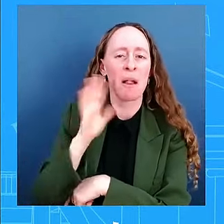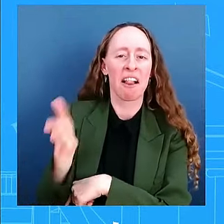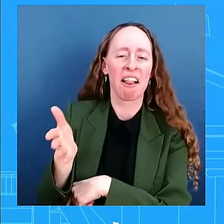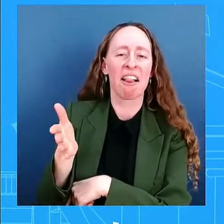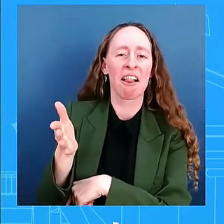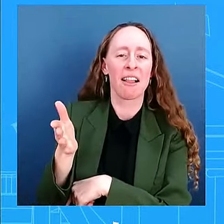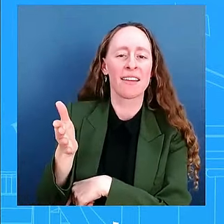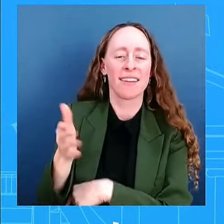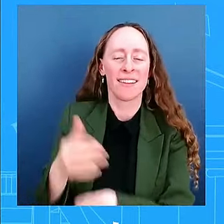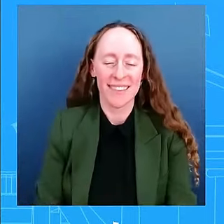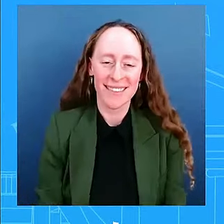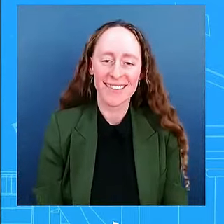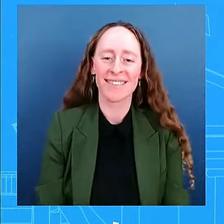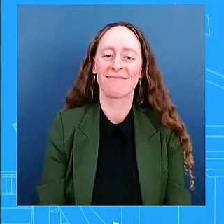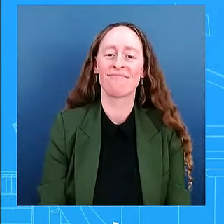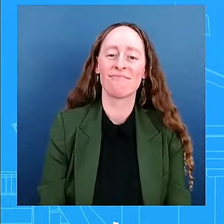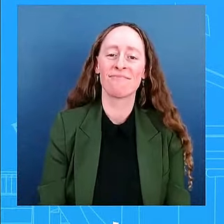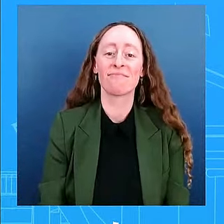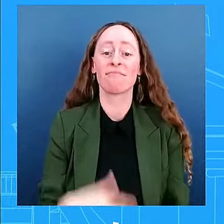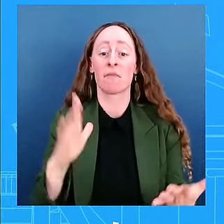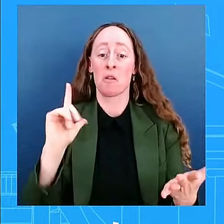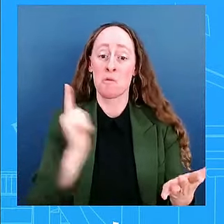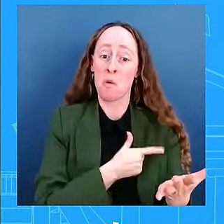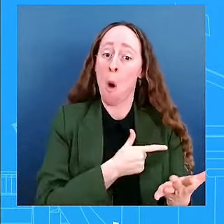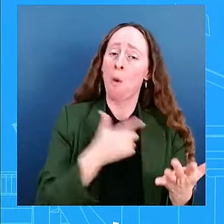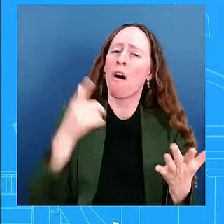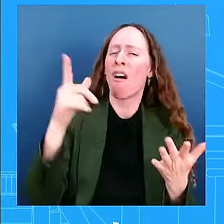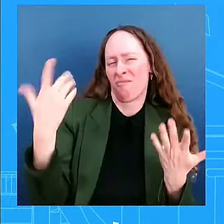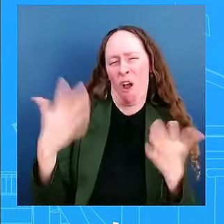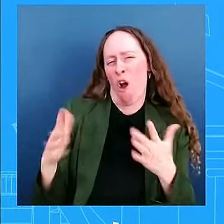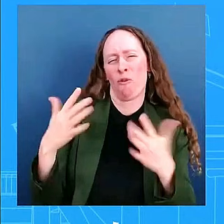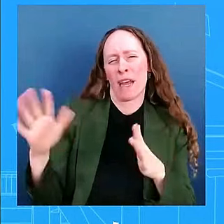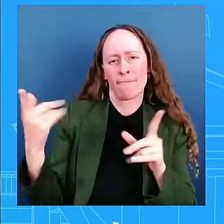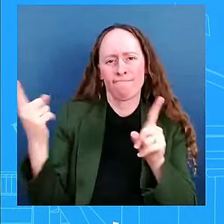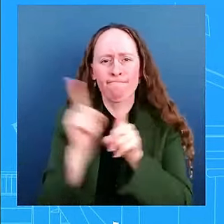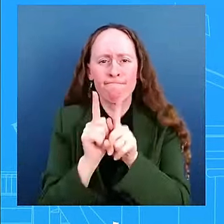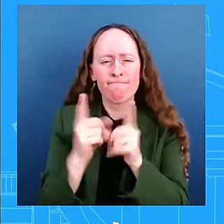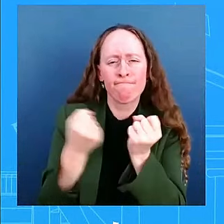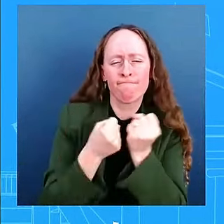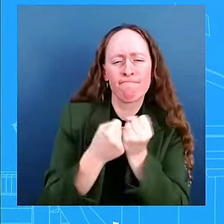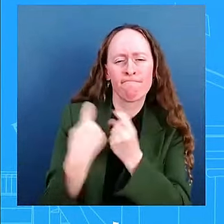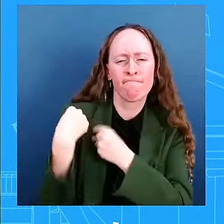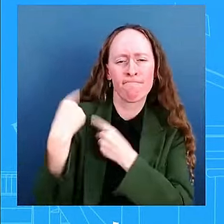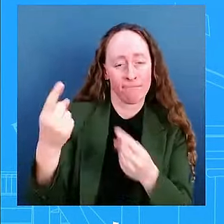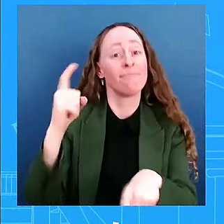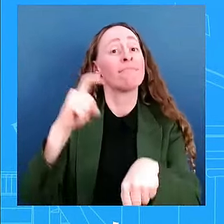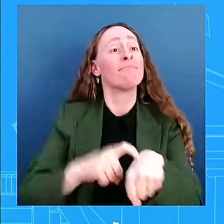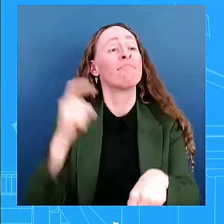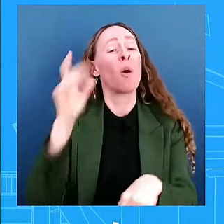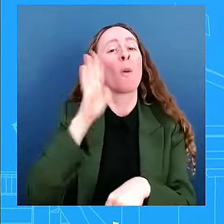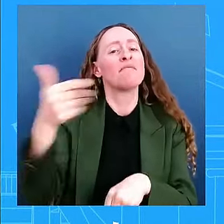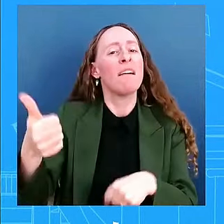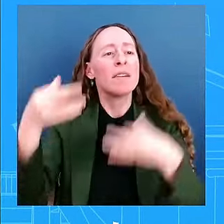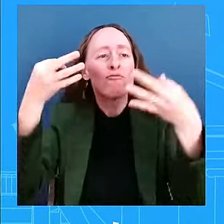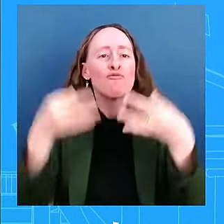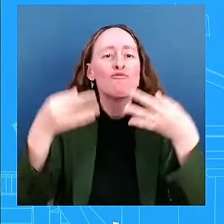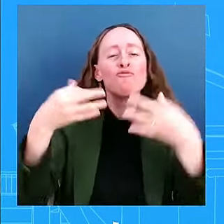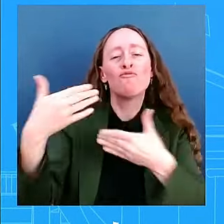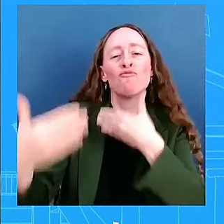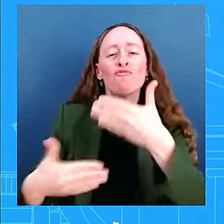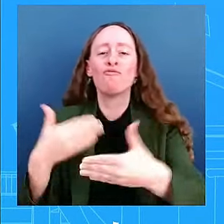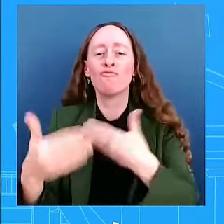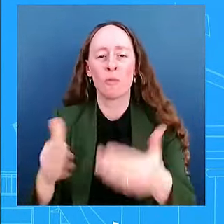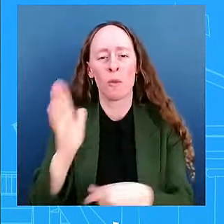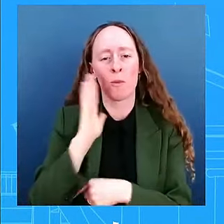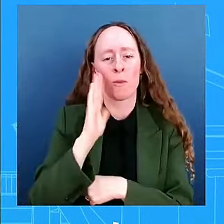And this is something that he shared. And he understand that she will cut her own path. And I think that's just the way it goes. Right. I think that's the process that we're seeing